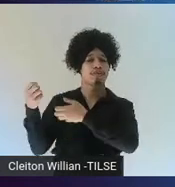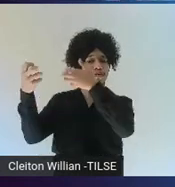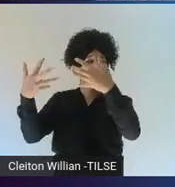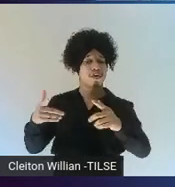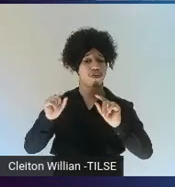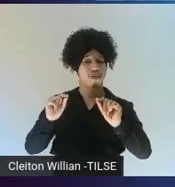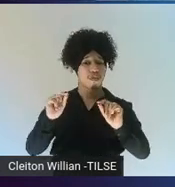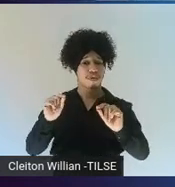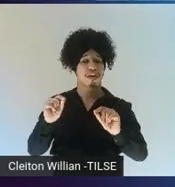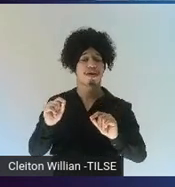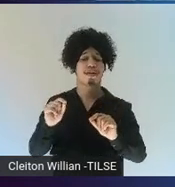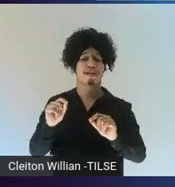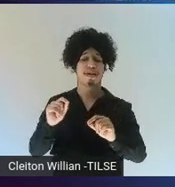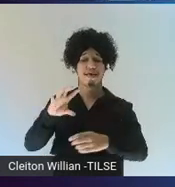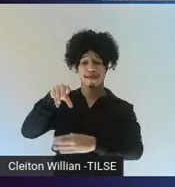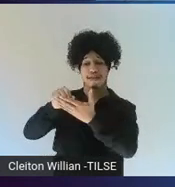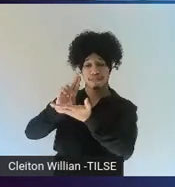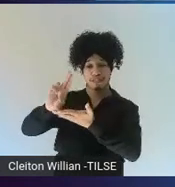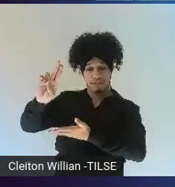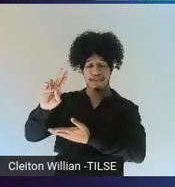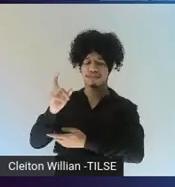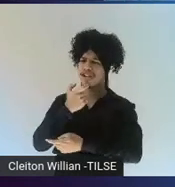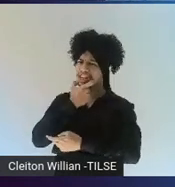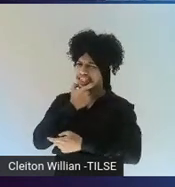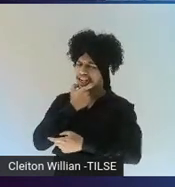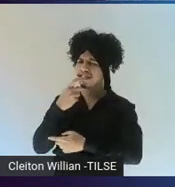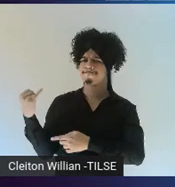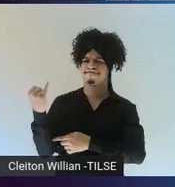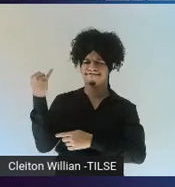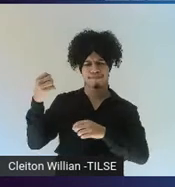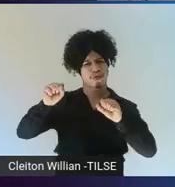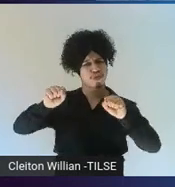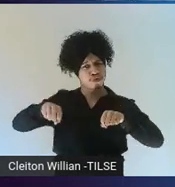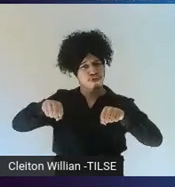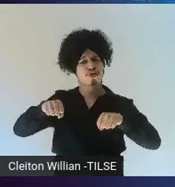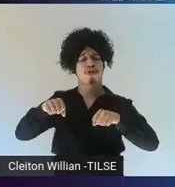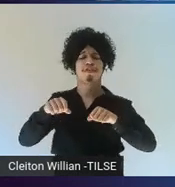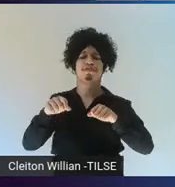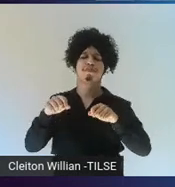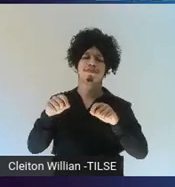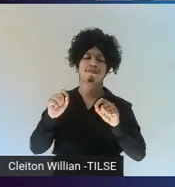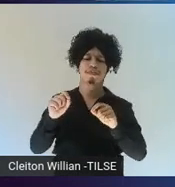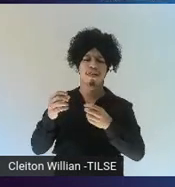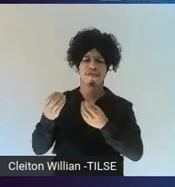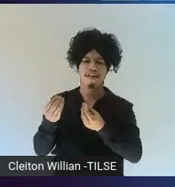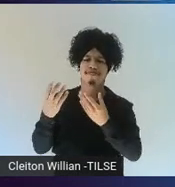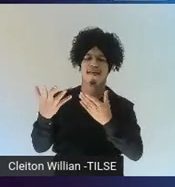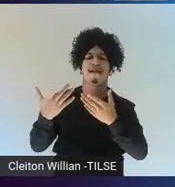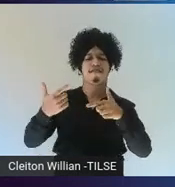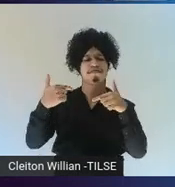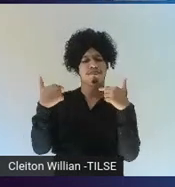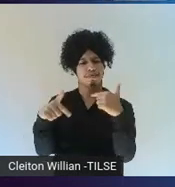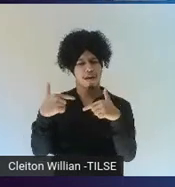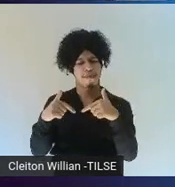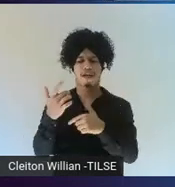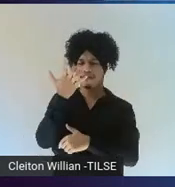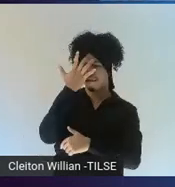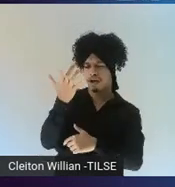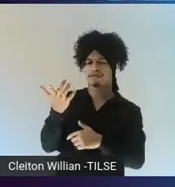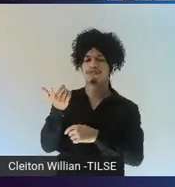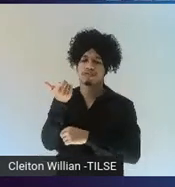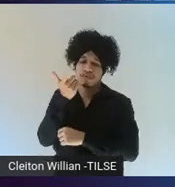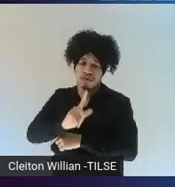very valuable as a skill, as something that will get you employment or educational prospects.